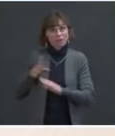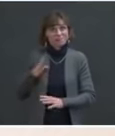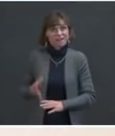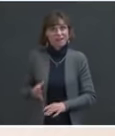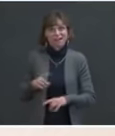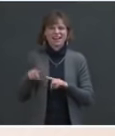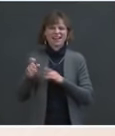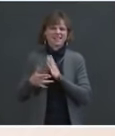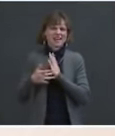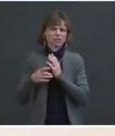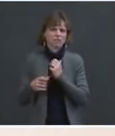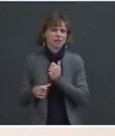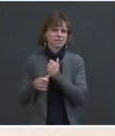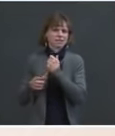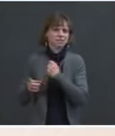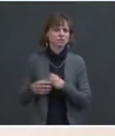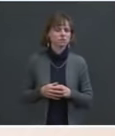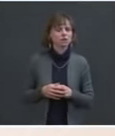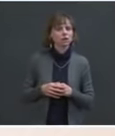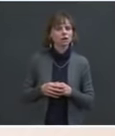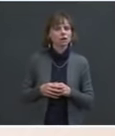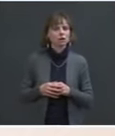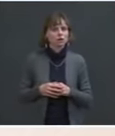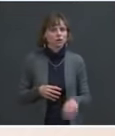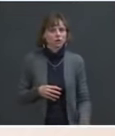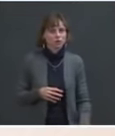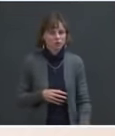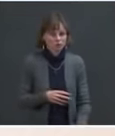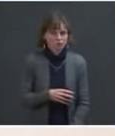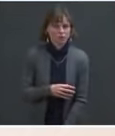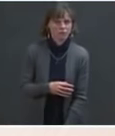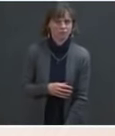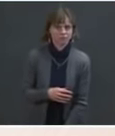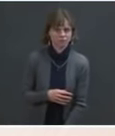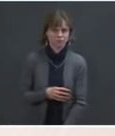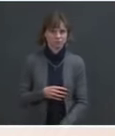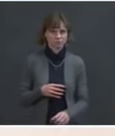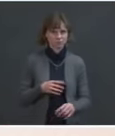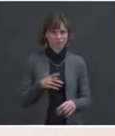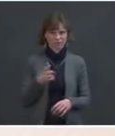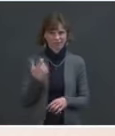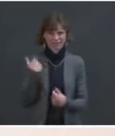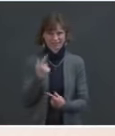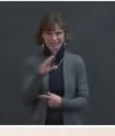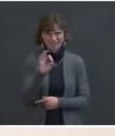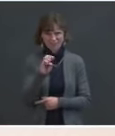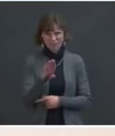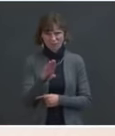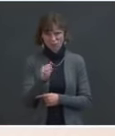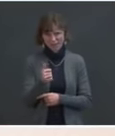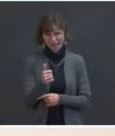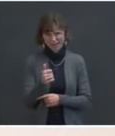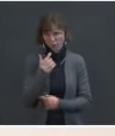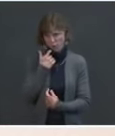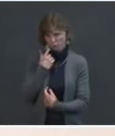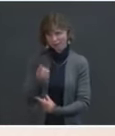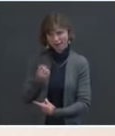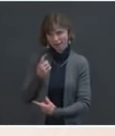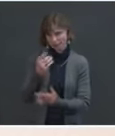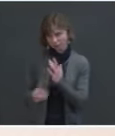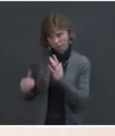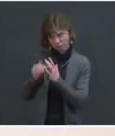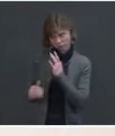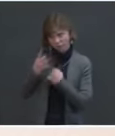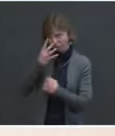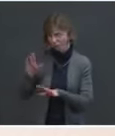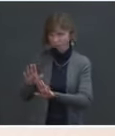Thank you, Jen. You've been telling migrants from right there for a month now, all the way back to February 10th, that now is not the time to come, but they are